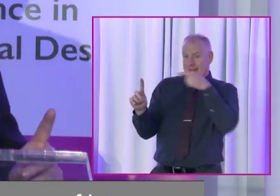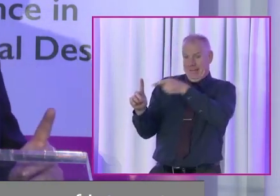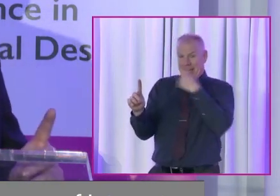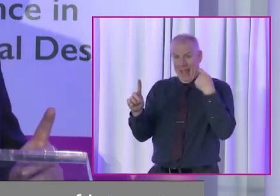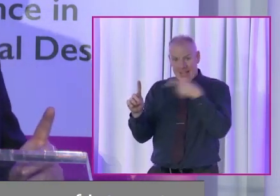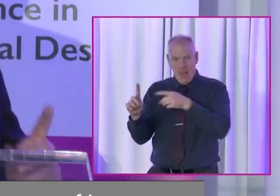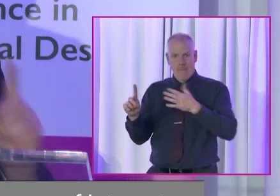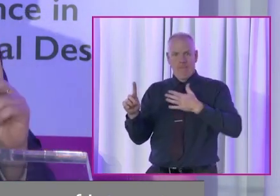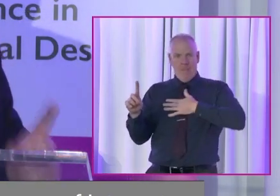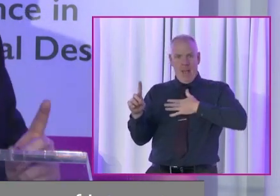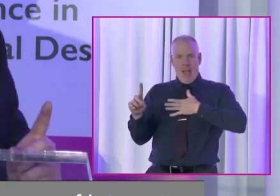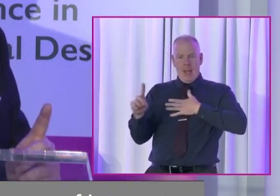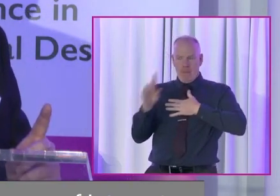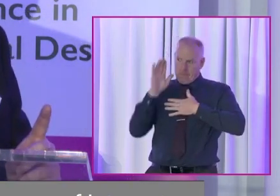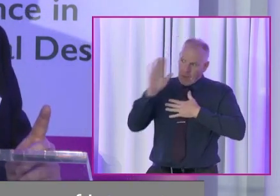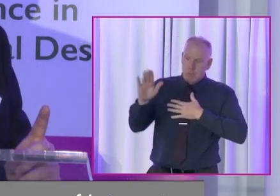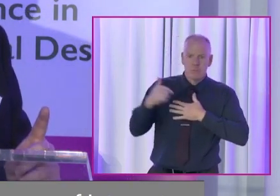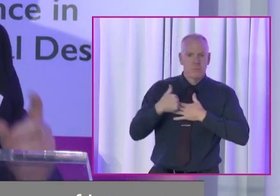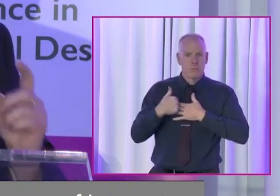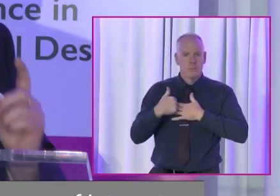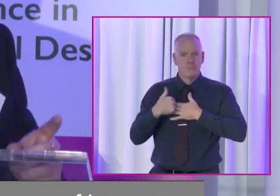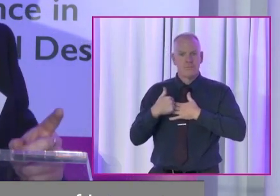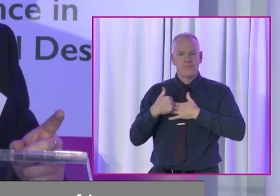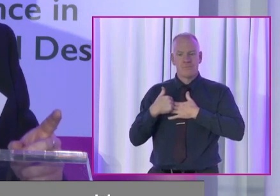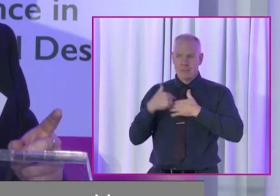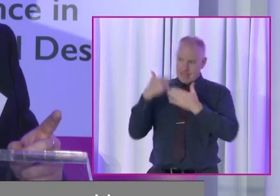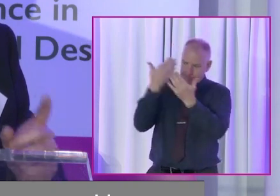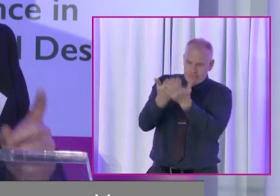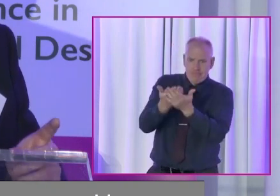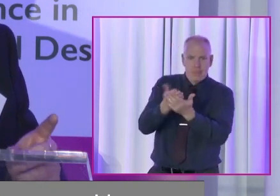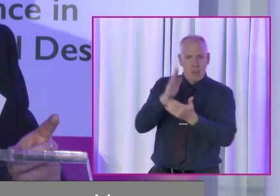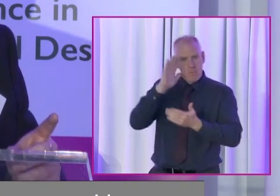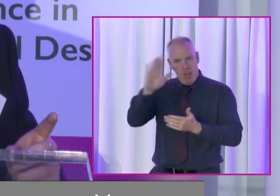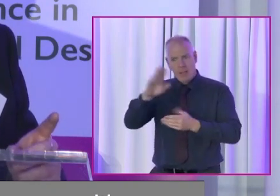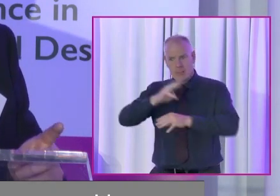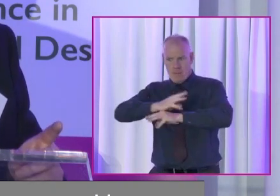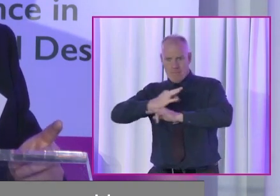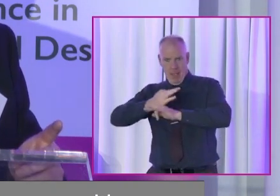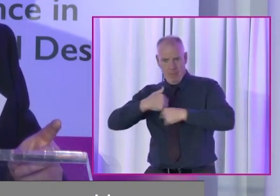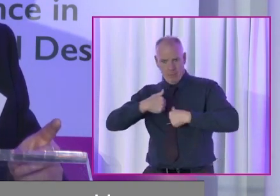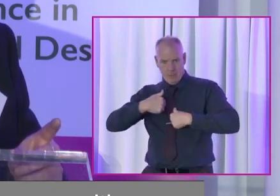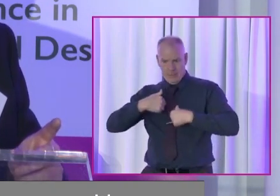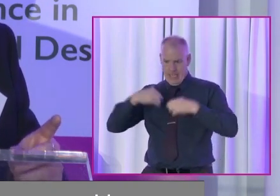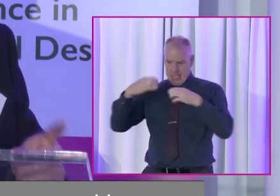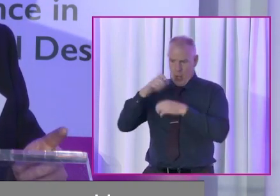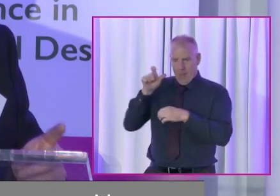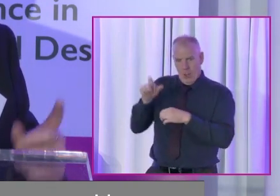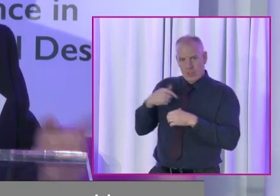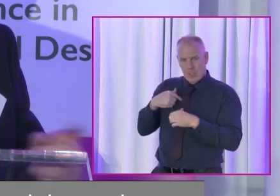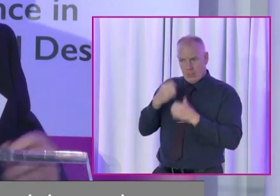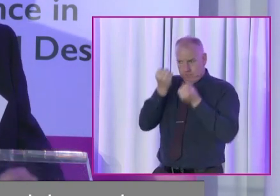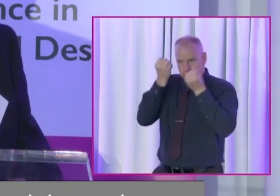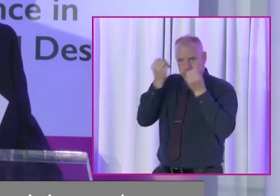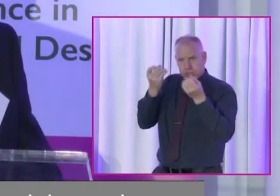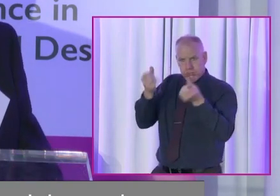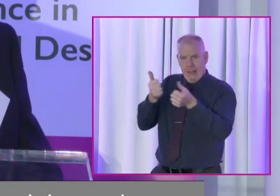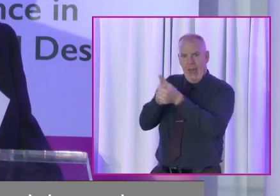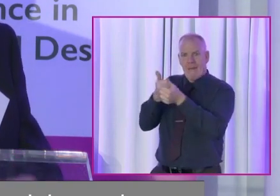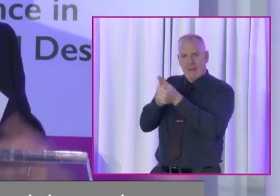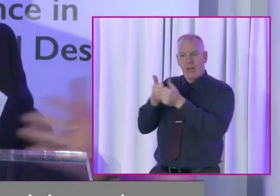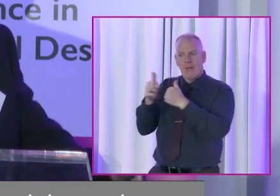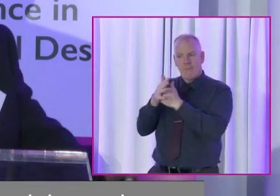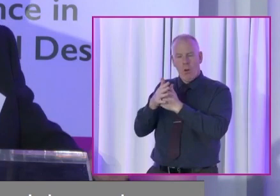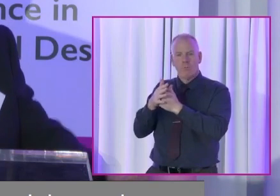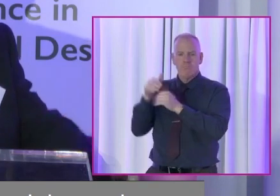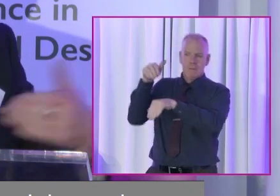me, mandates me, demands as a parent and as a carer to speak out and advocate on